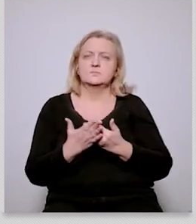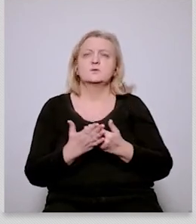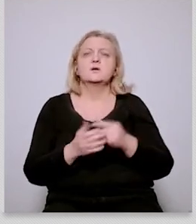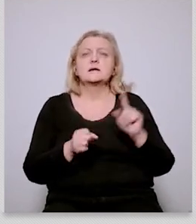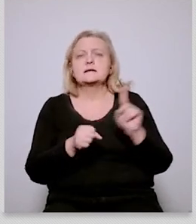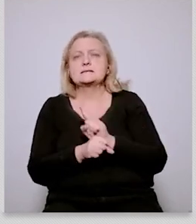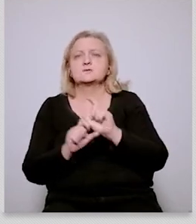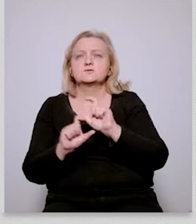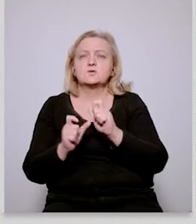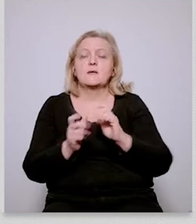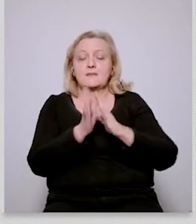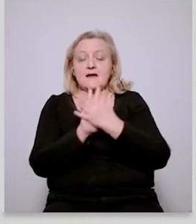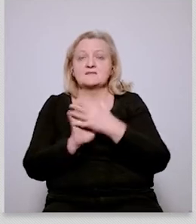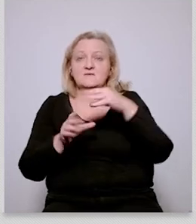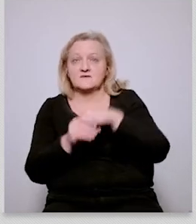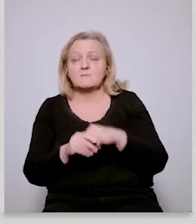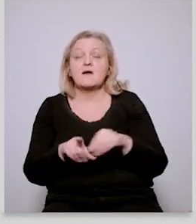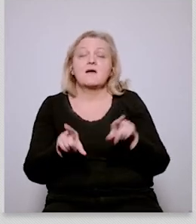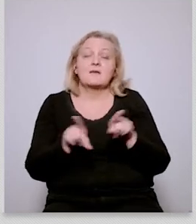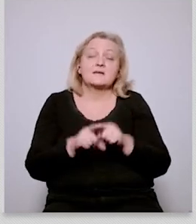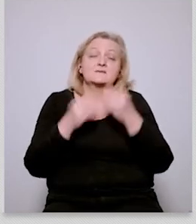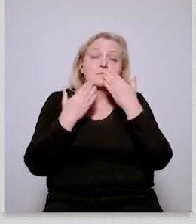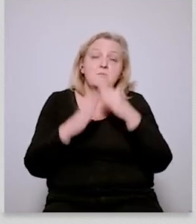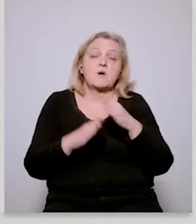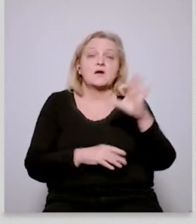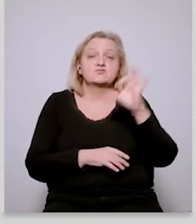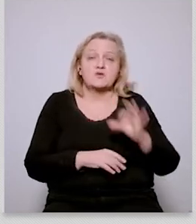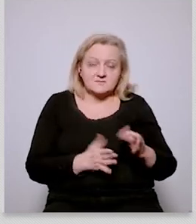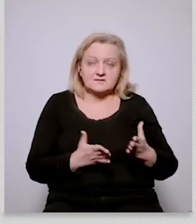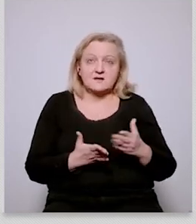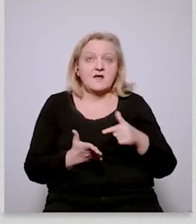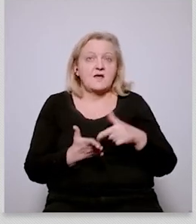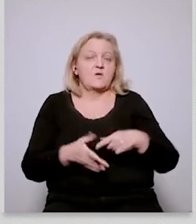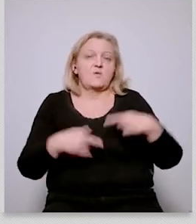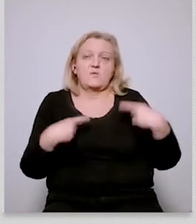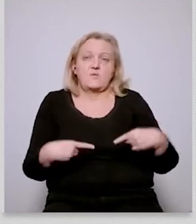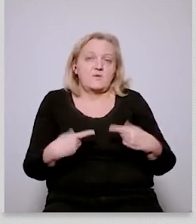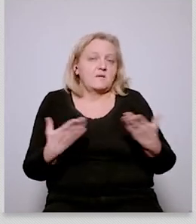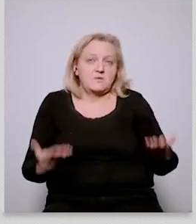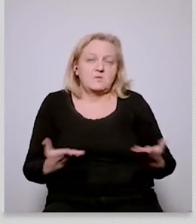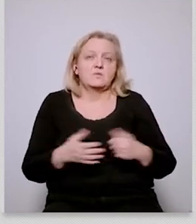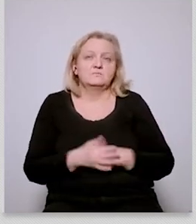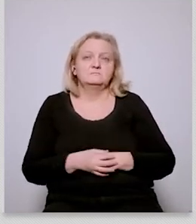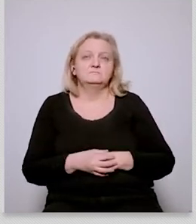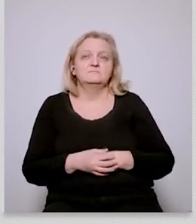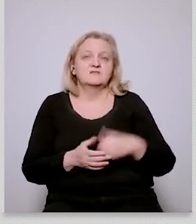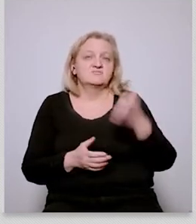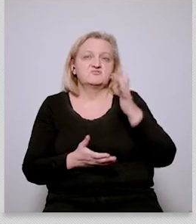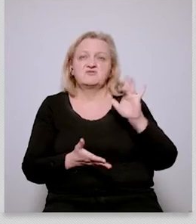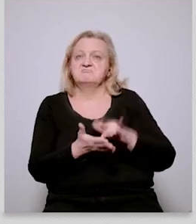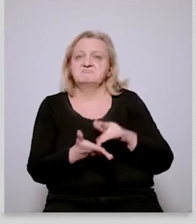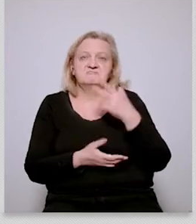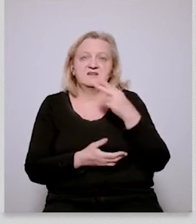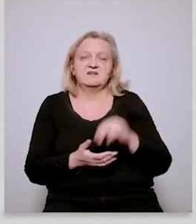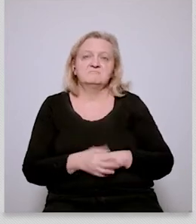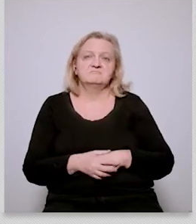really provide leadership but this had not been the case at least not in czechia and probably not in the wider region either and